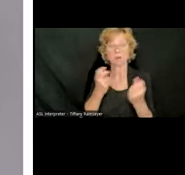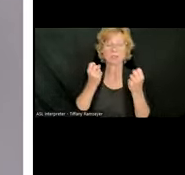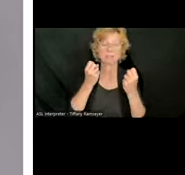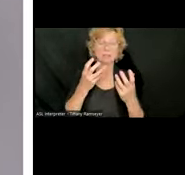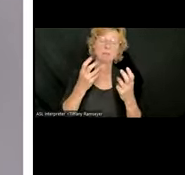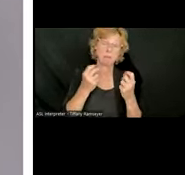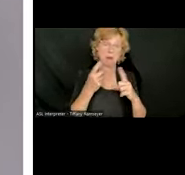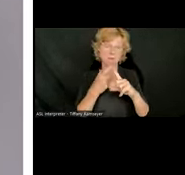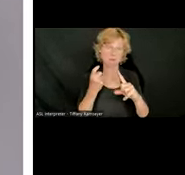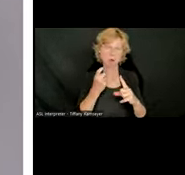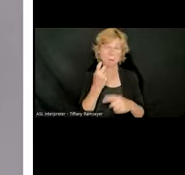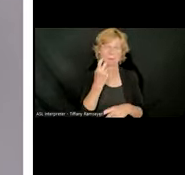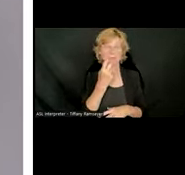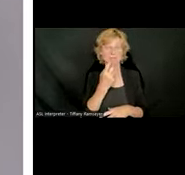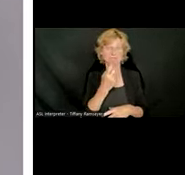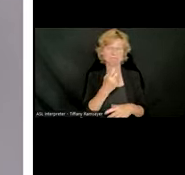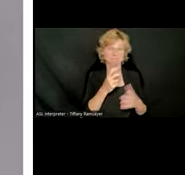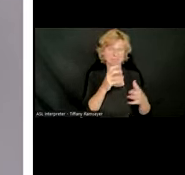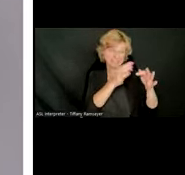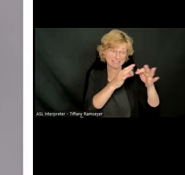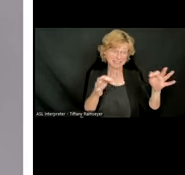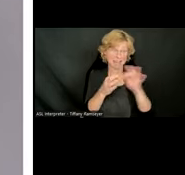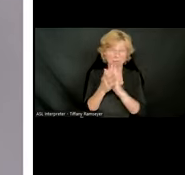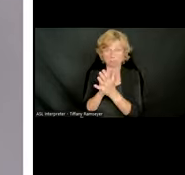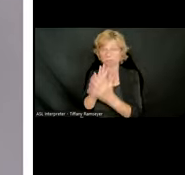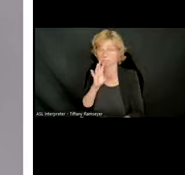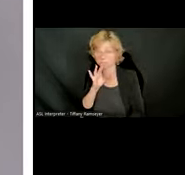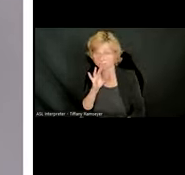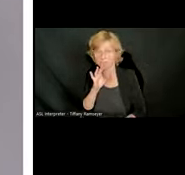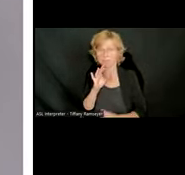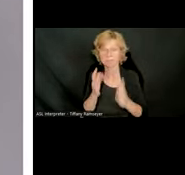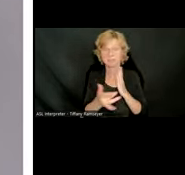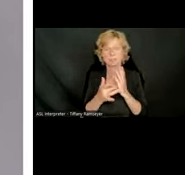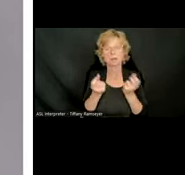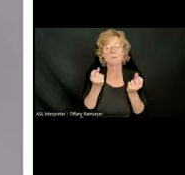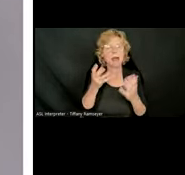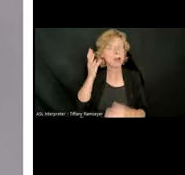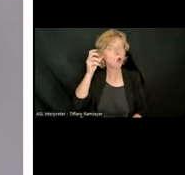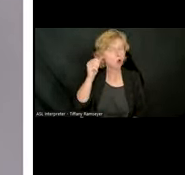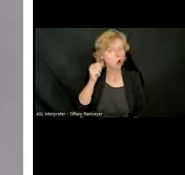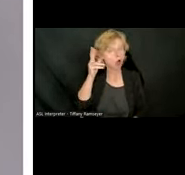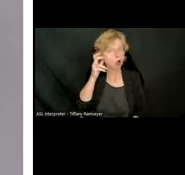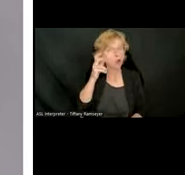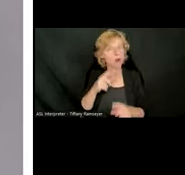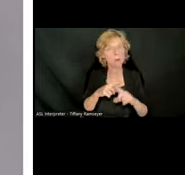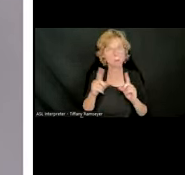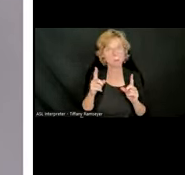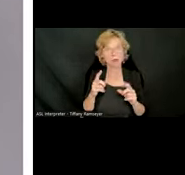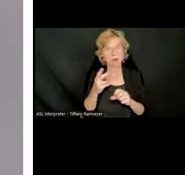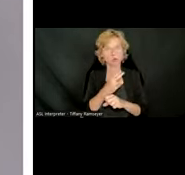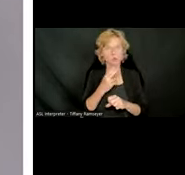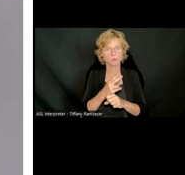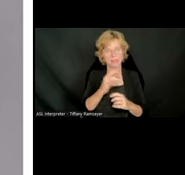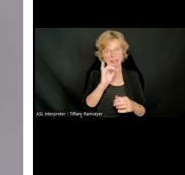do now have a small collection of titles that are human narrated audio, but the vast majority of our books in the library are accessed using this text-to-speech